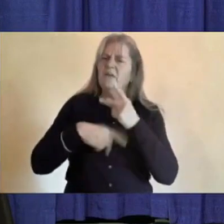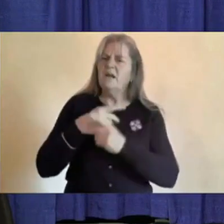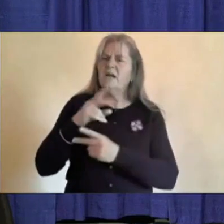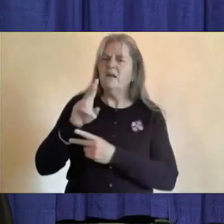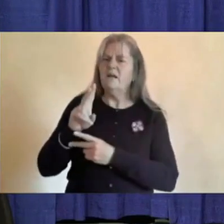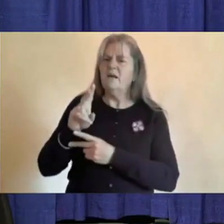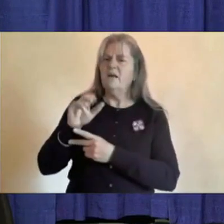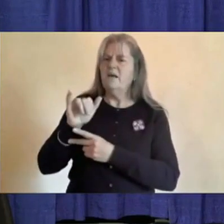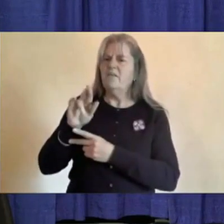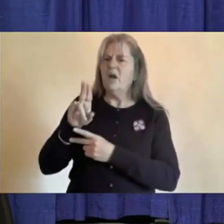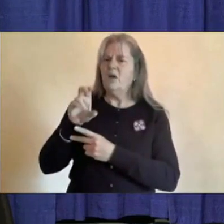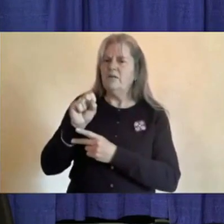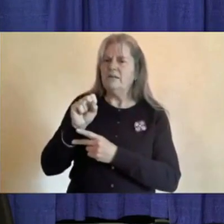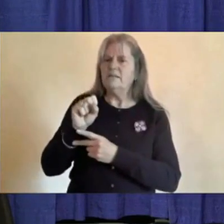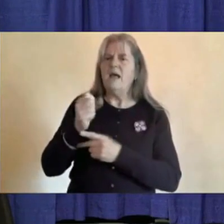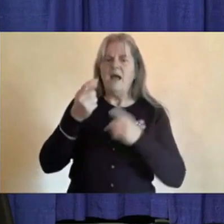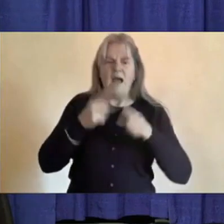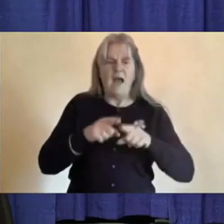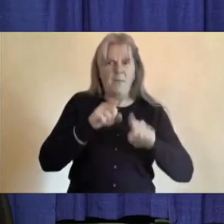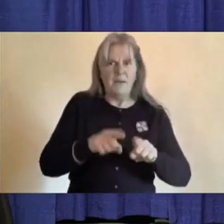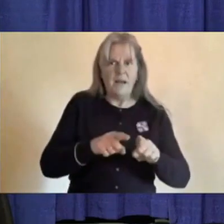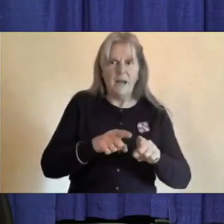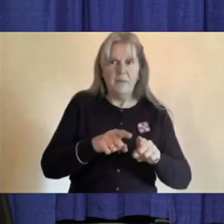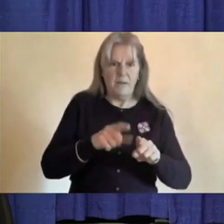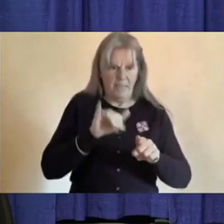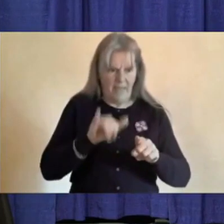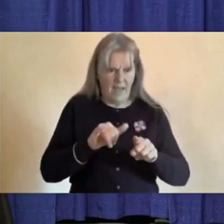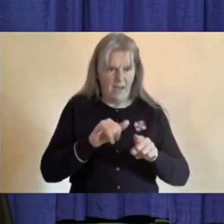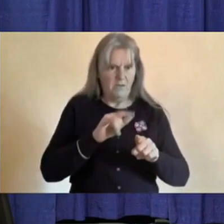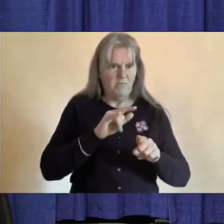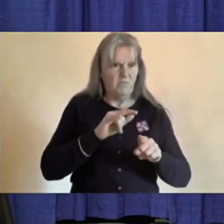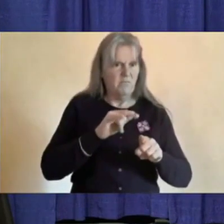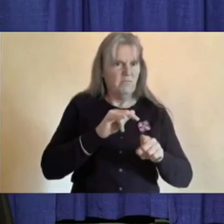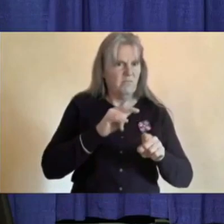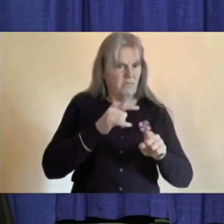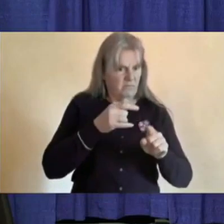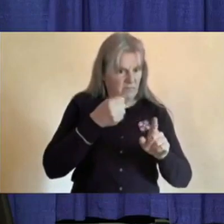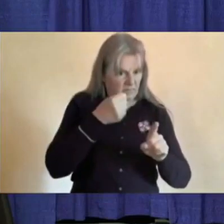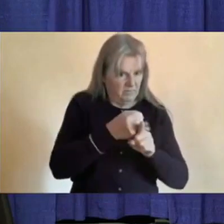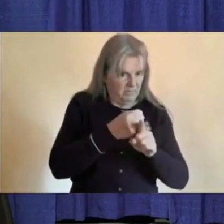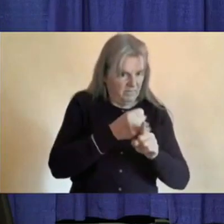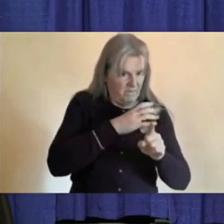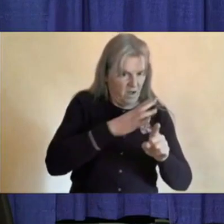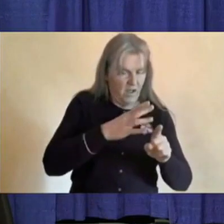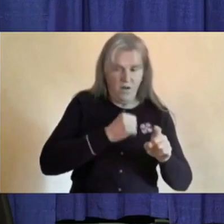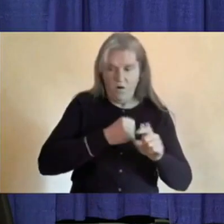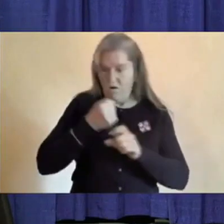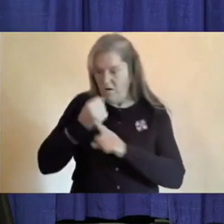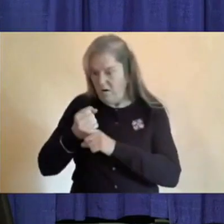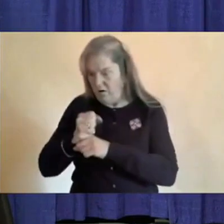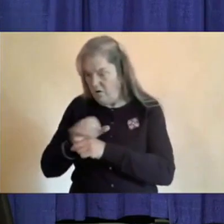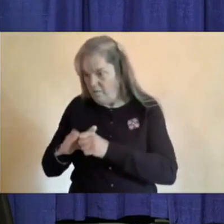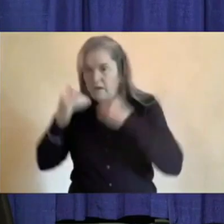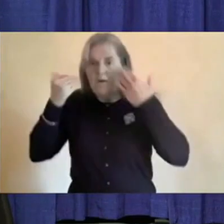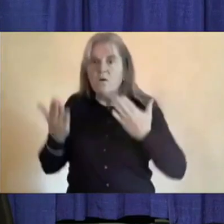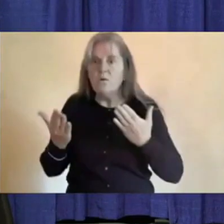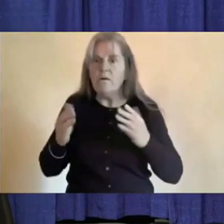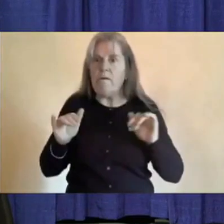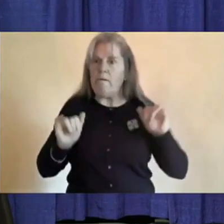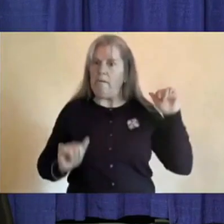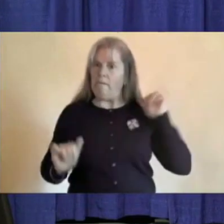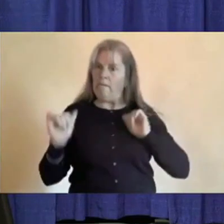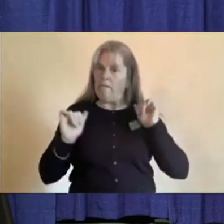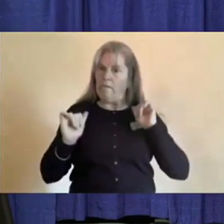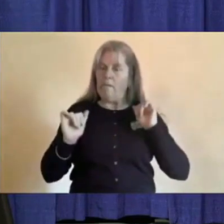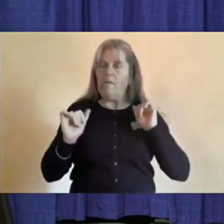to pick up which might be COVID. And keeping a low threshold for testing is one of our key strategies for detecting